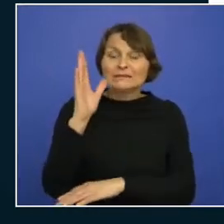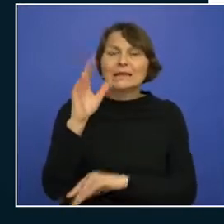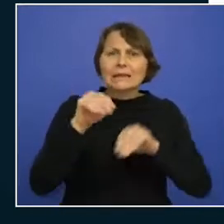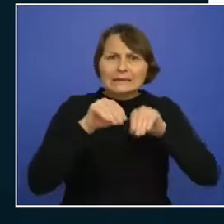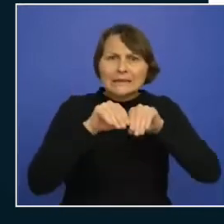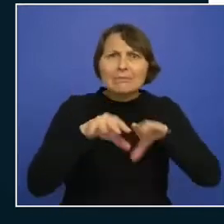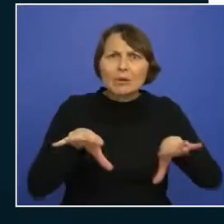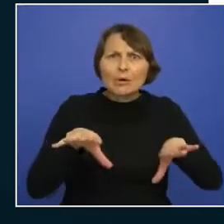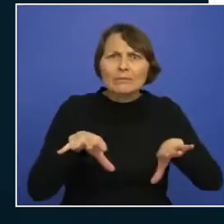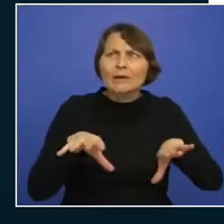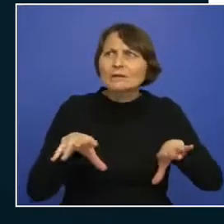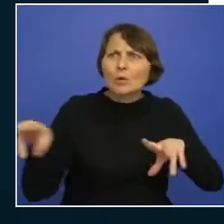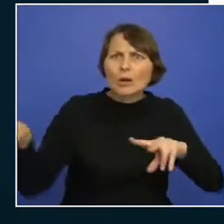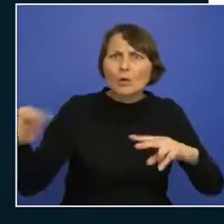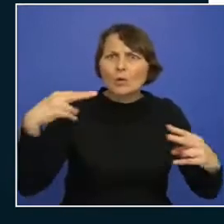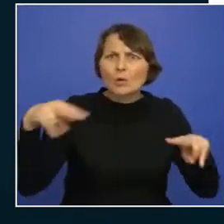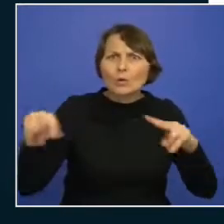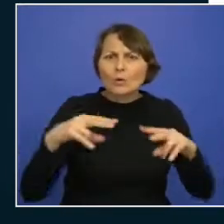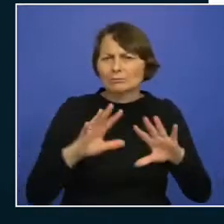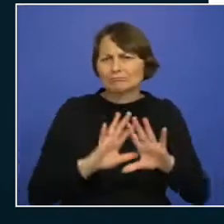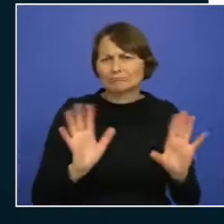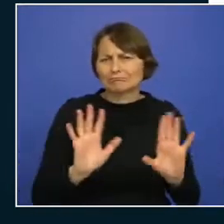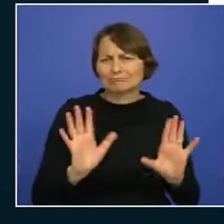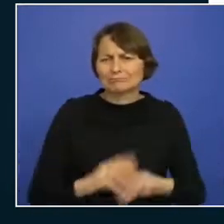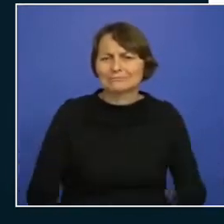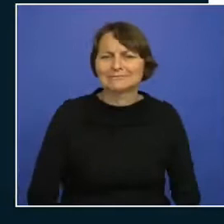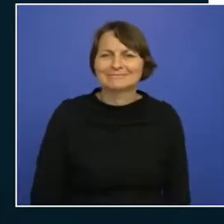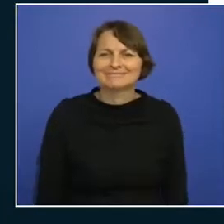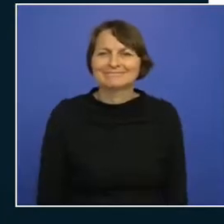reasons so alright